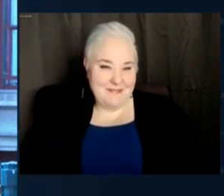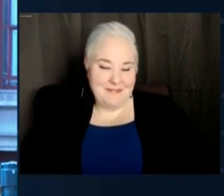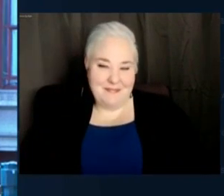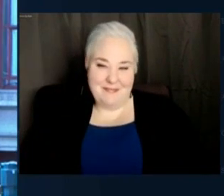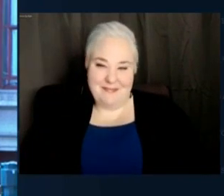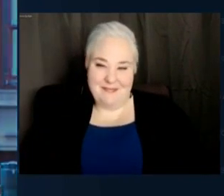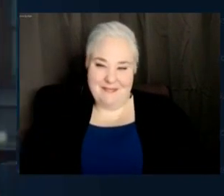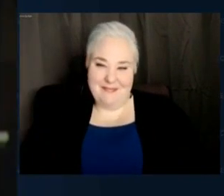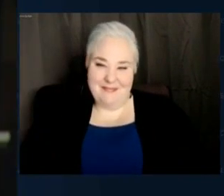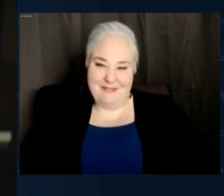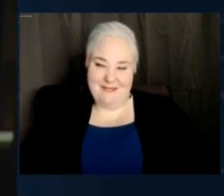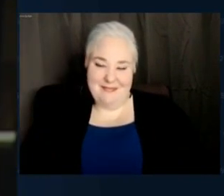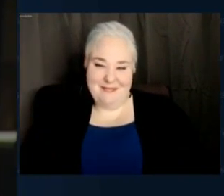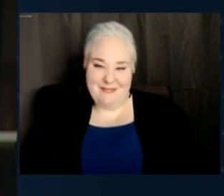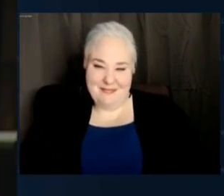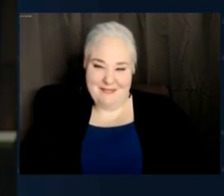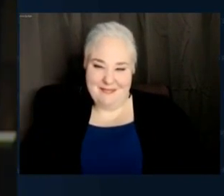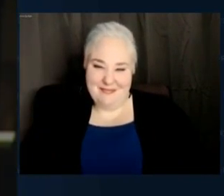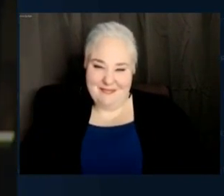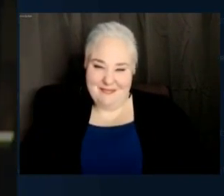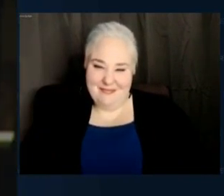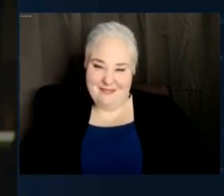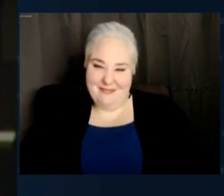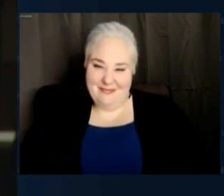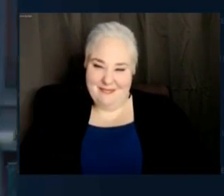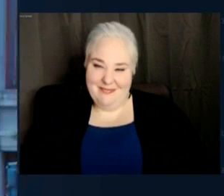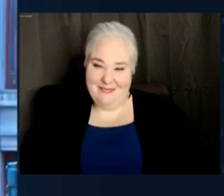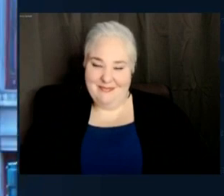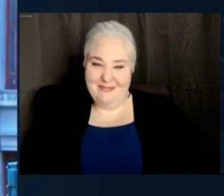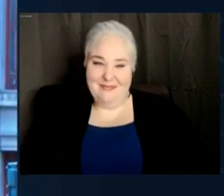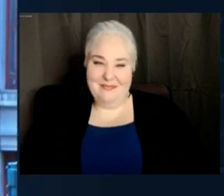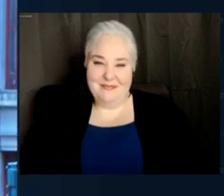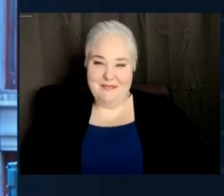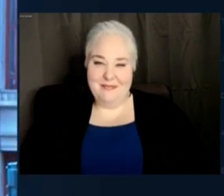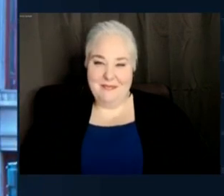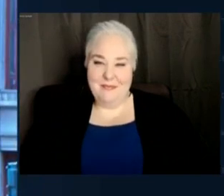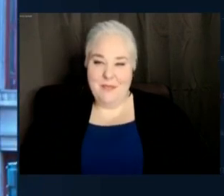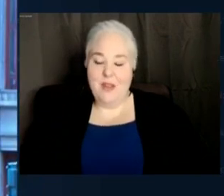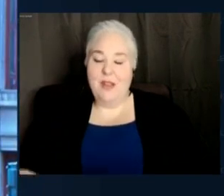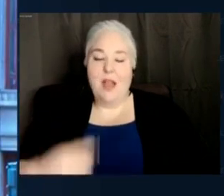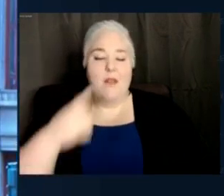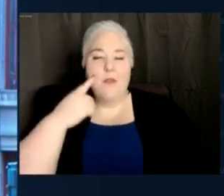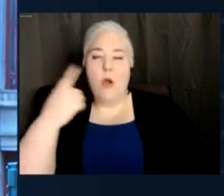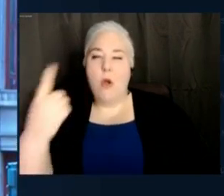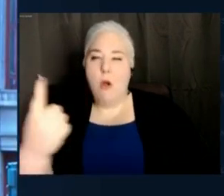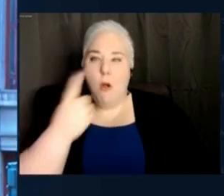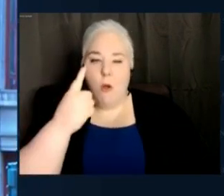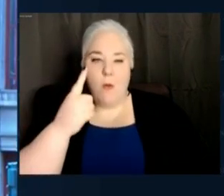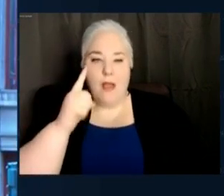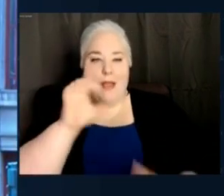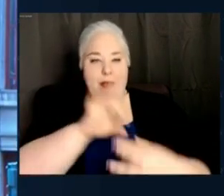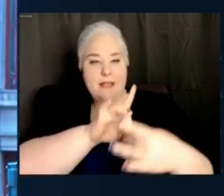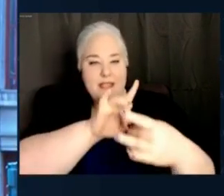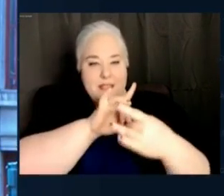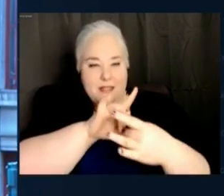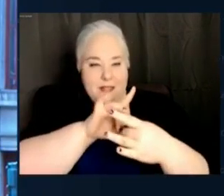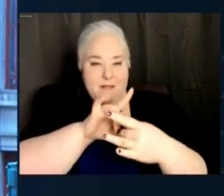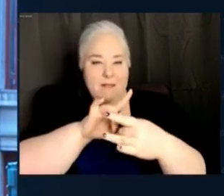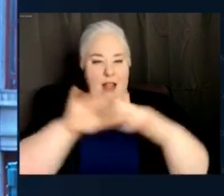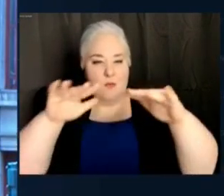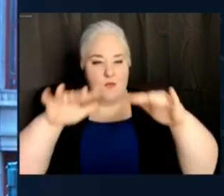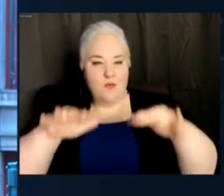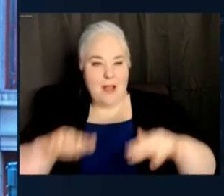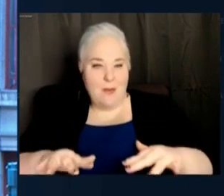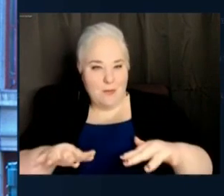always grounding me and for the